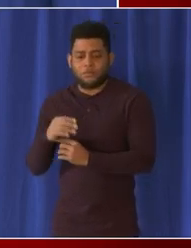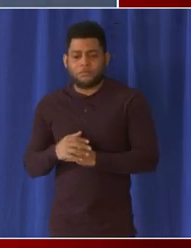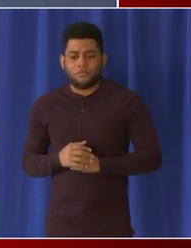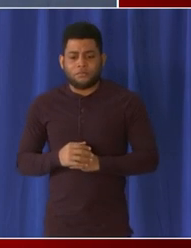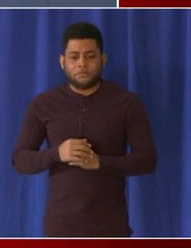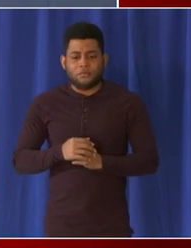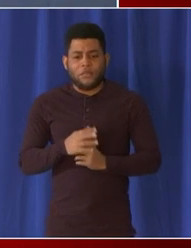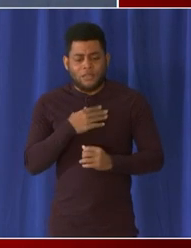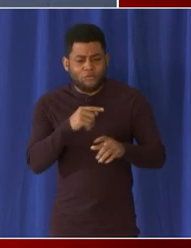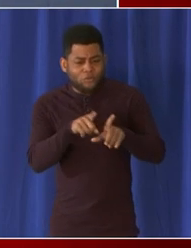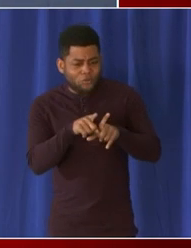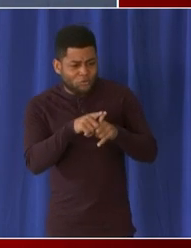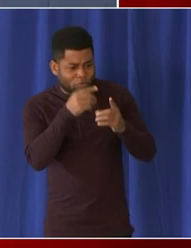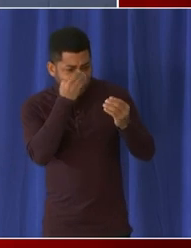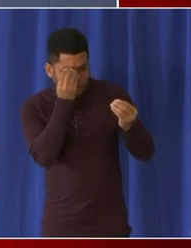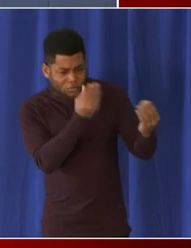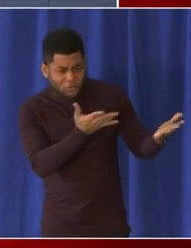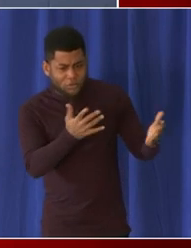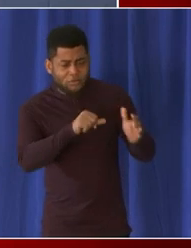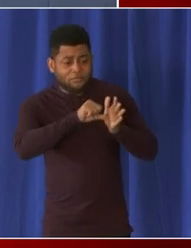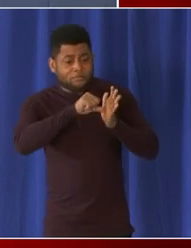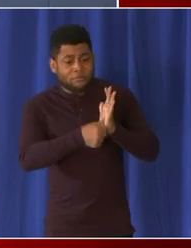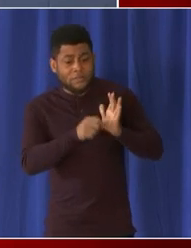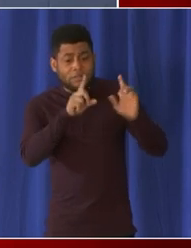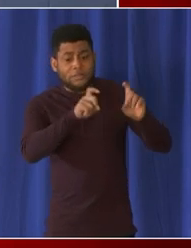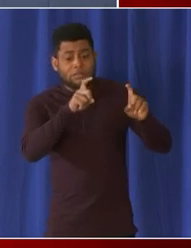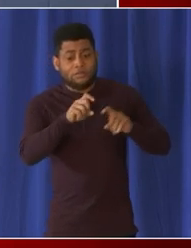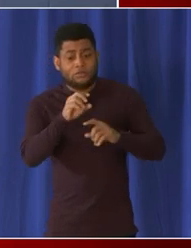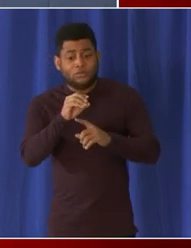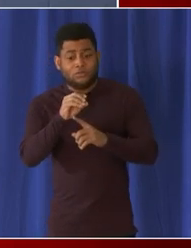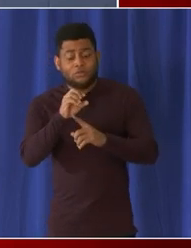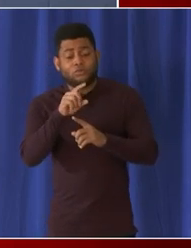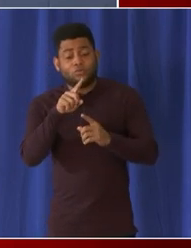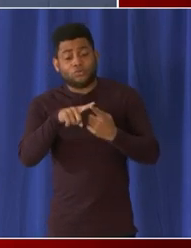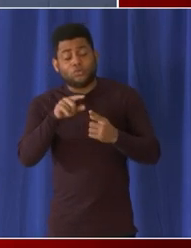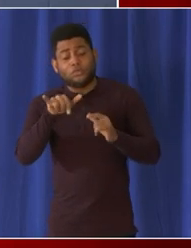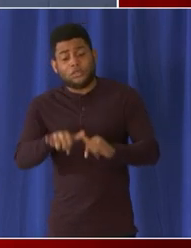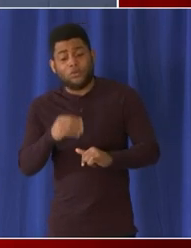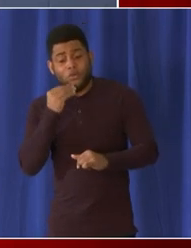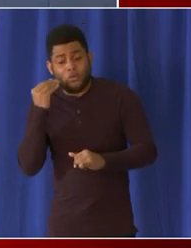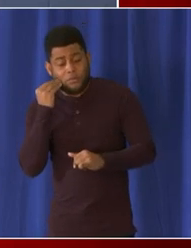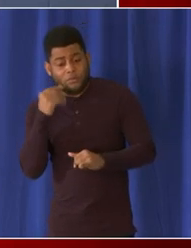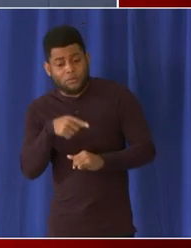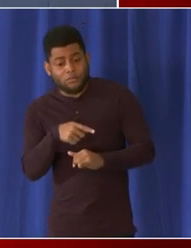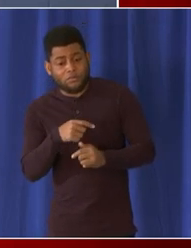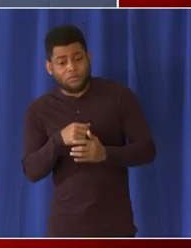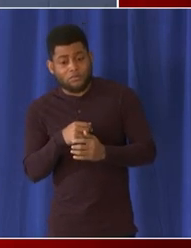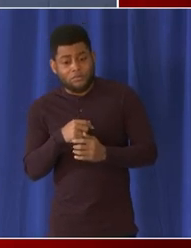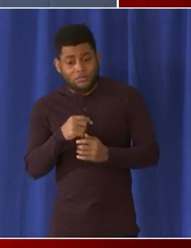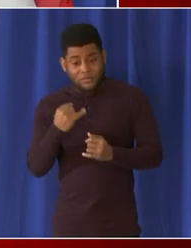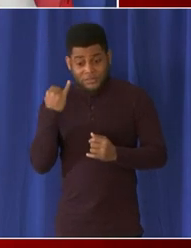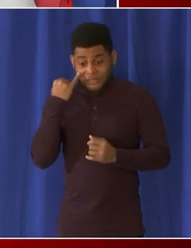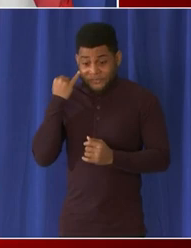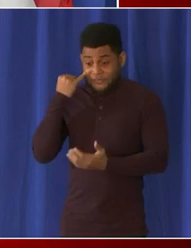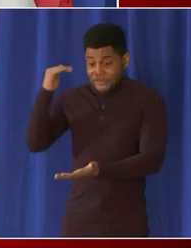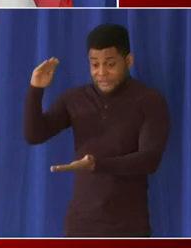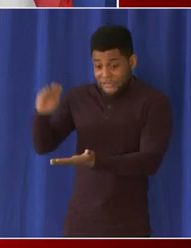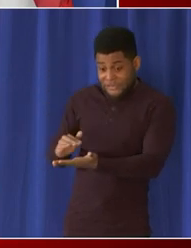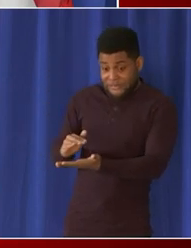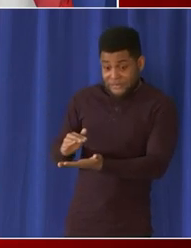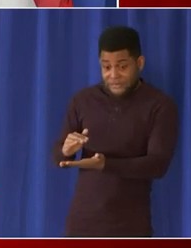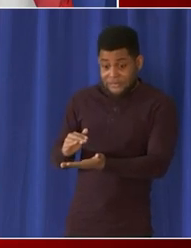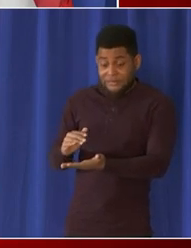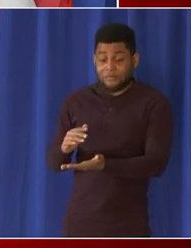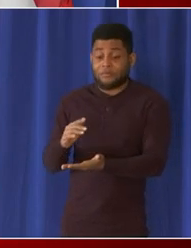to stay and the more children who are fully vaccinated the less need there is to even be